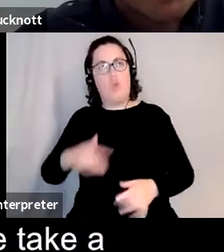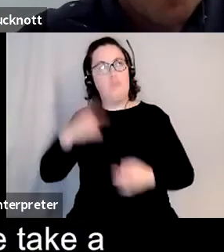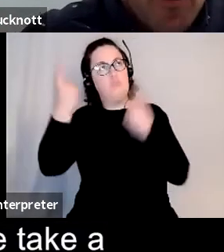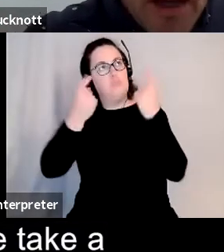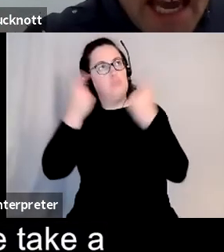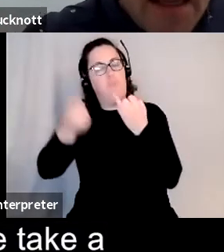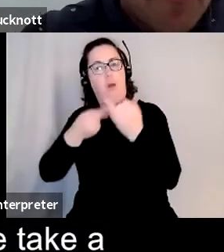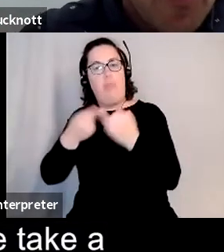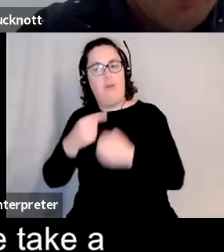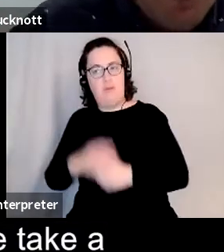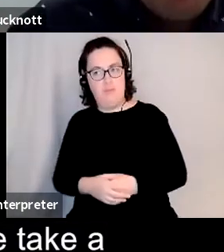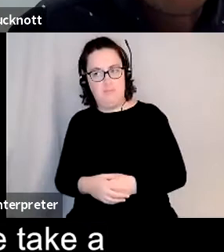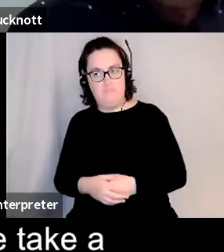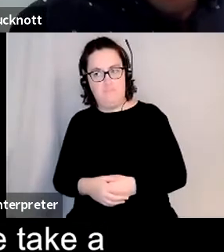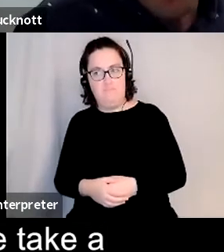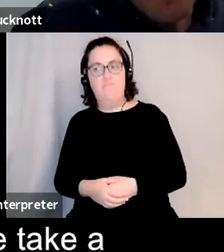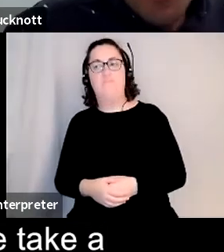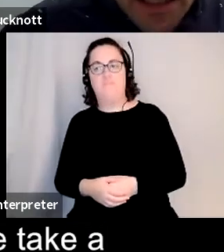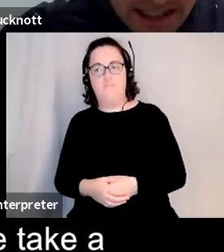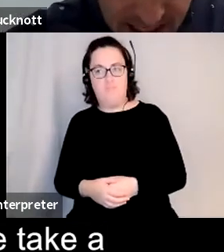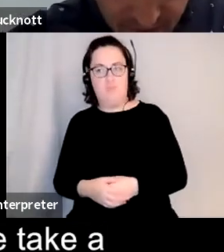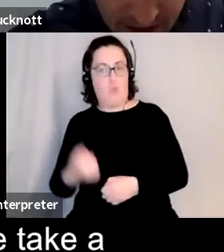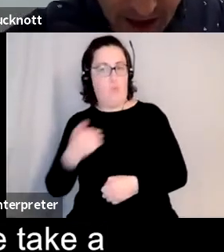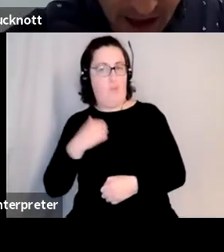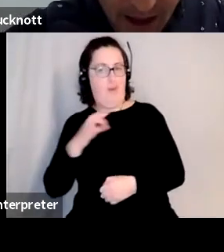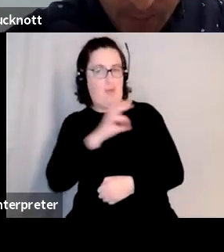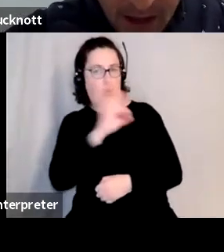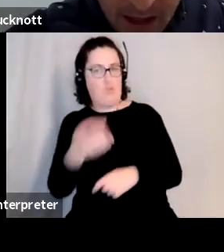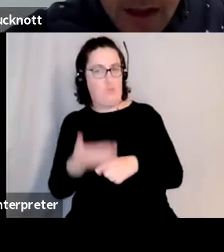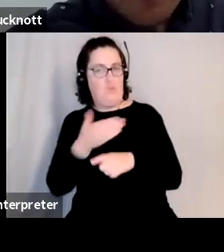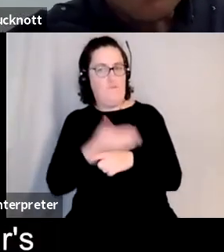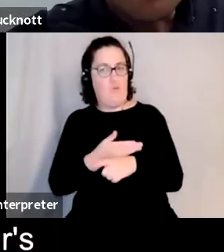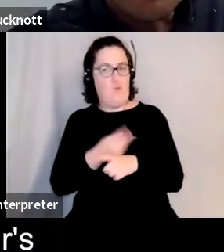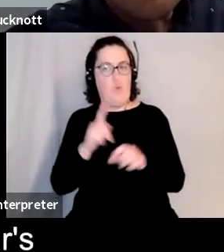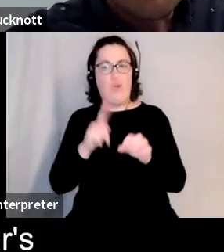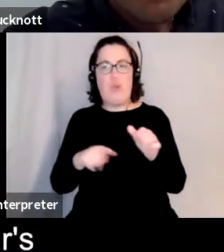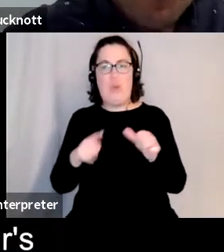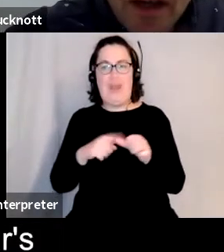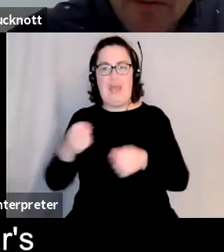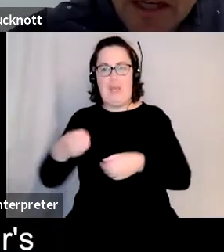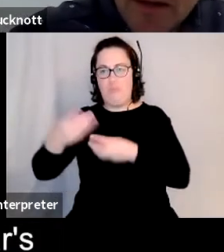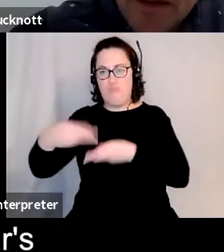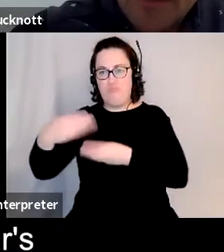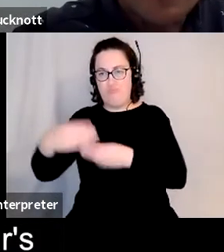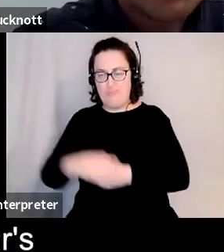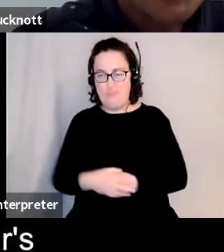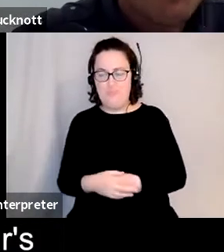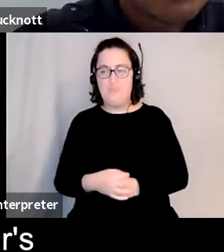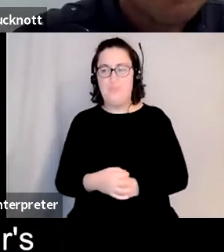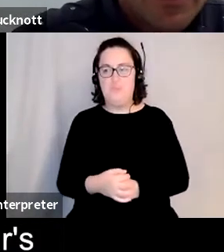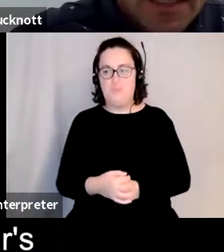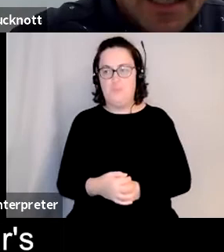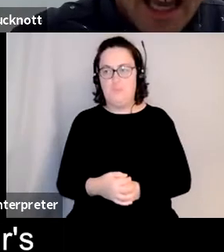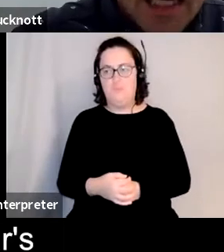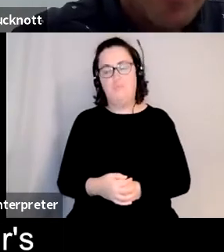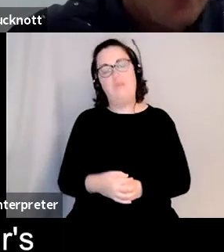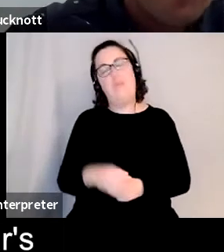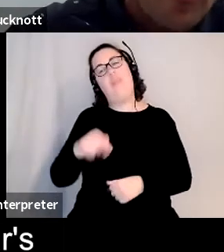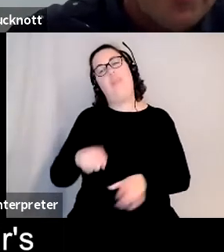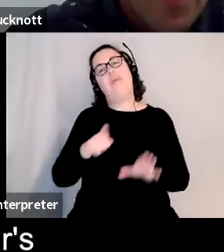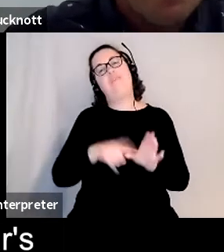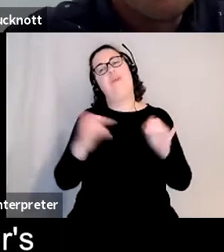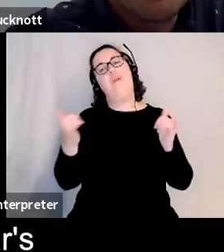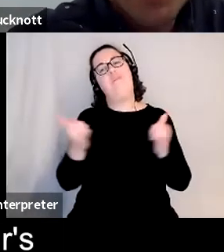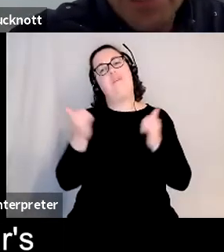my final question before we take a few from from our audience this evening um the the theme for this year's festival is is